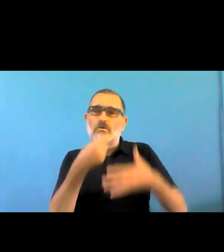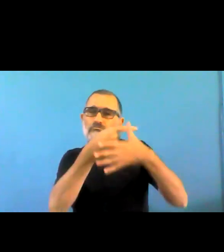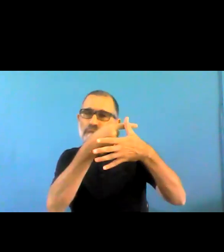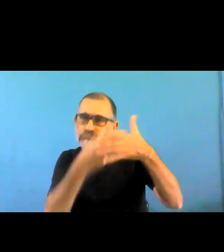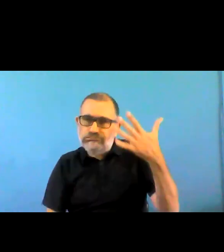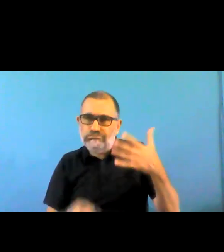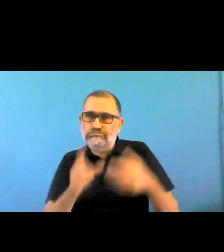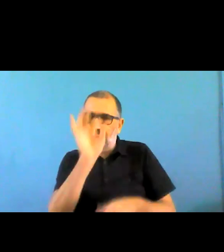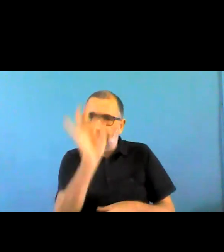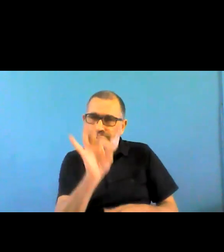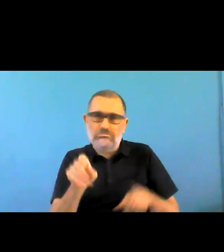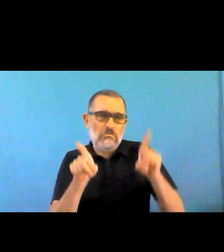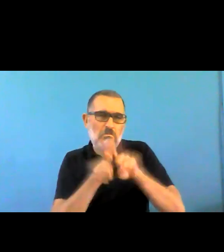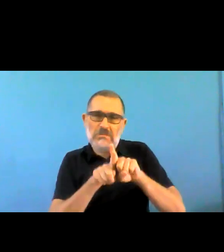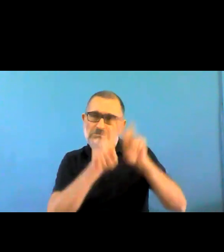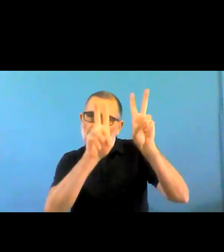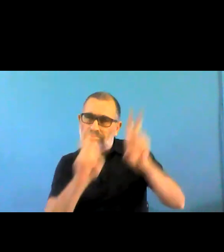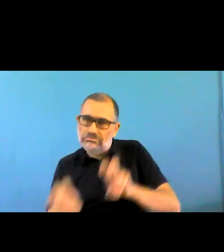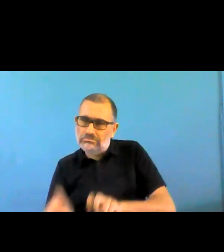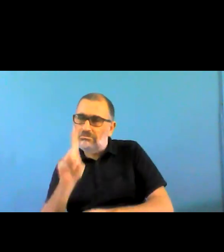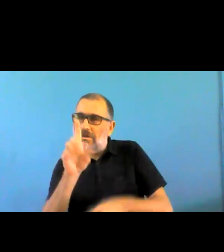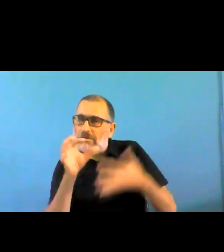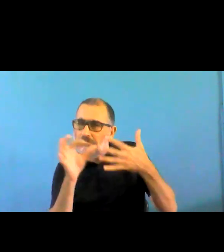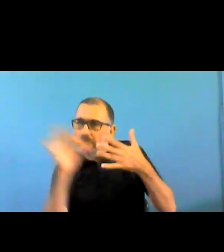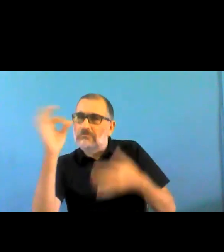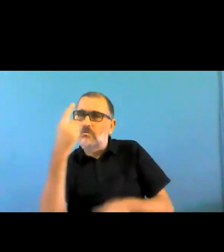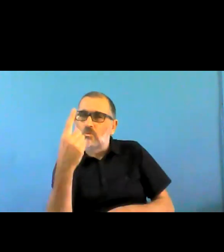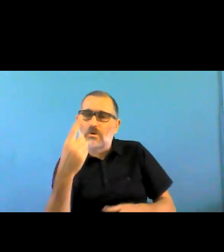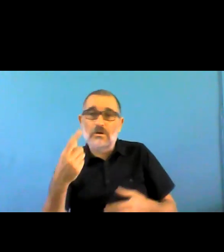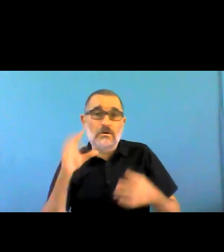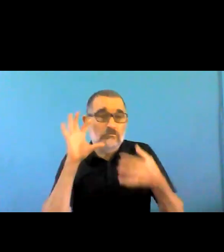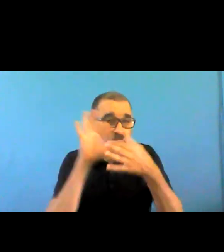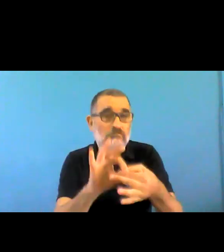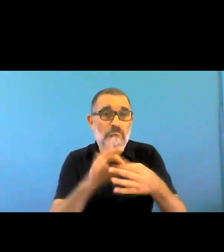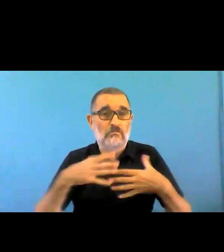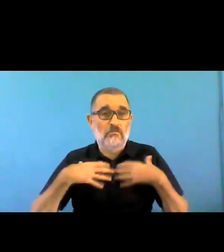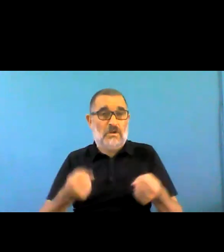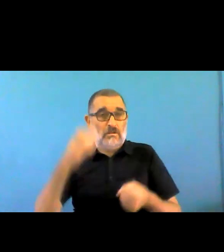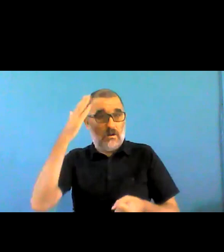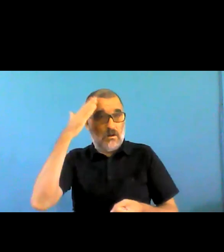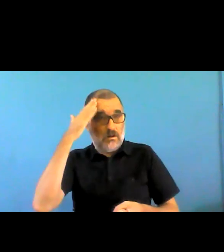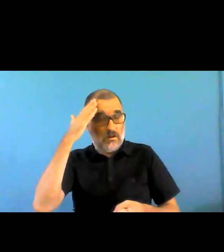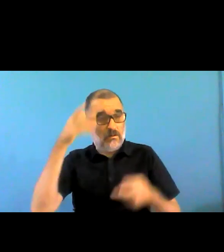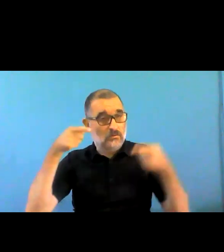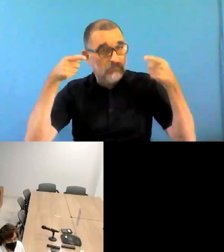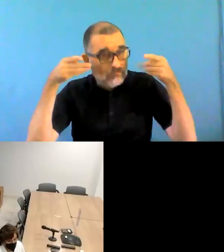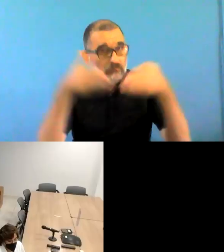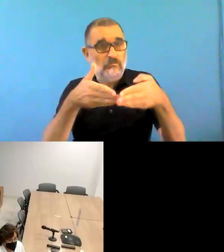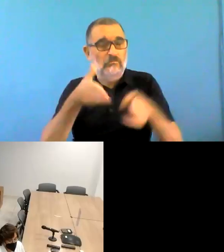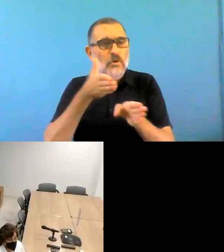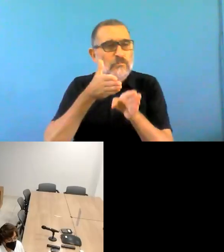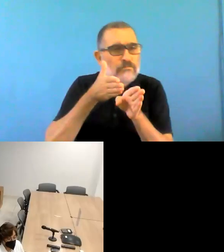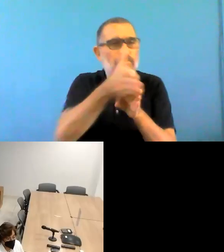health professionals. So the question is, how, in your view, in your country,